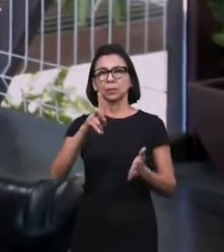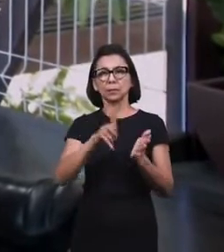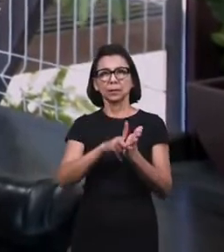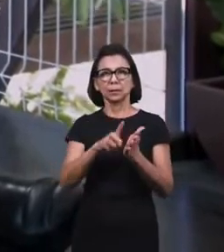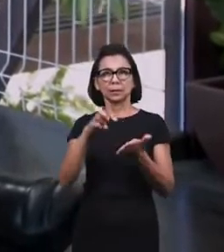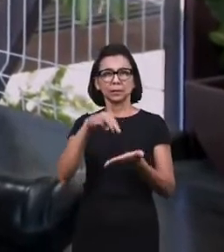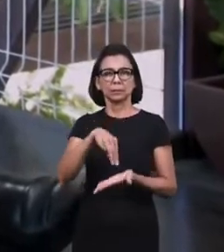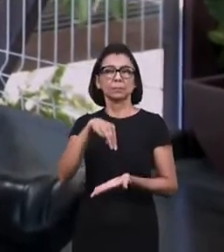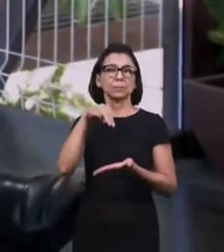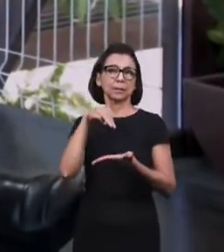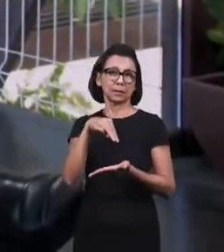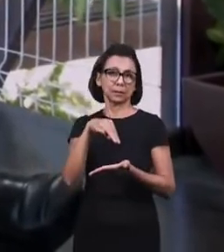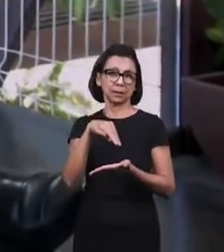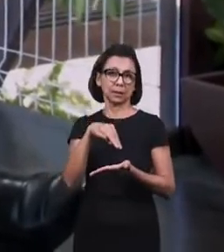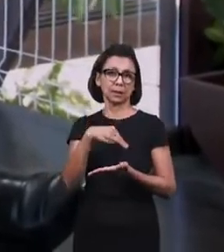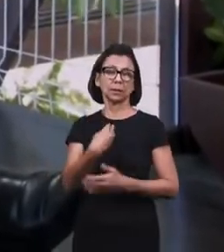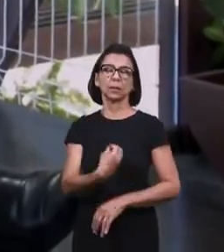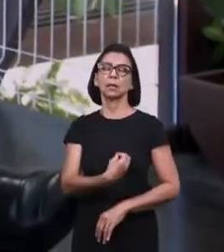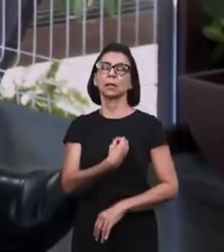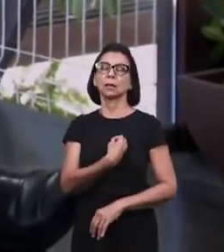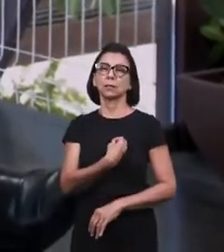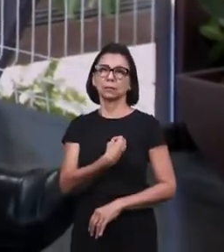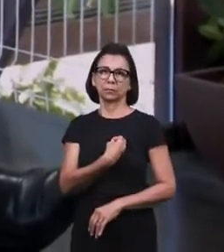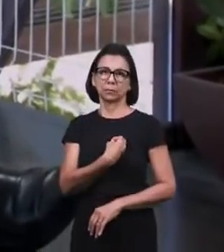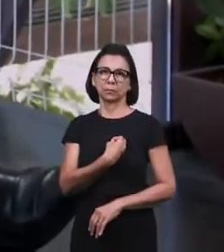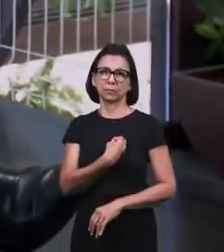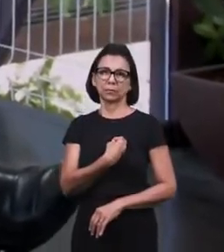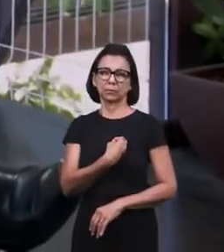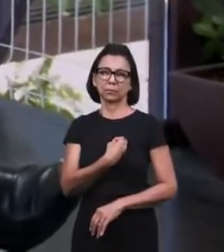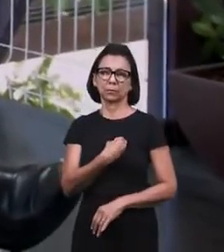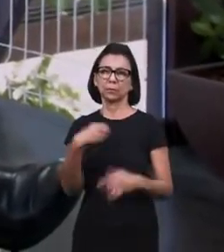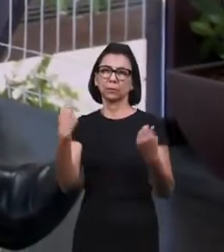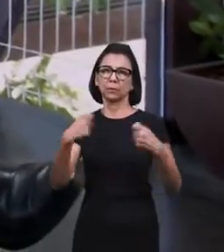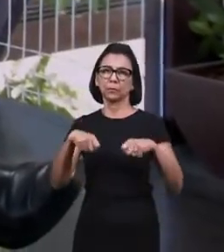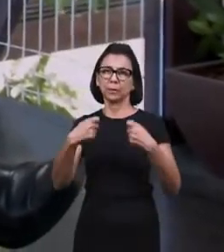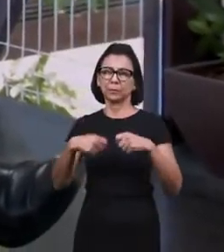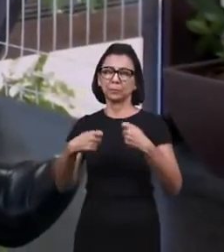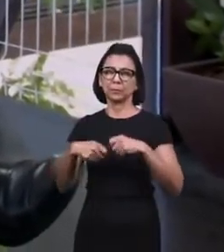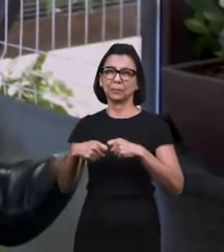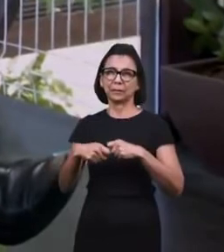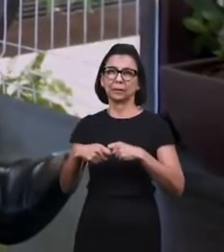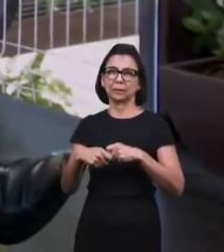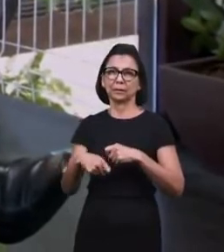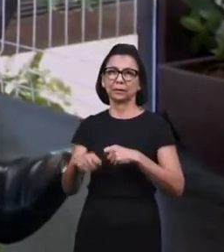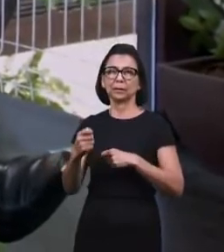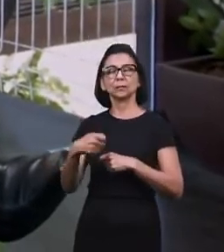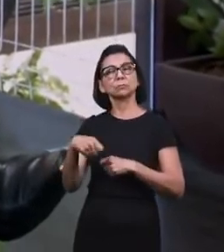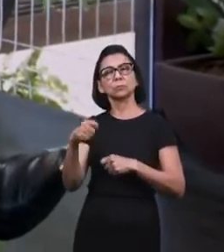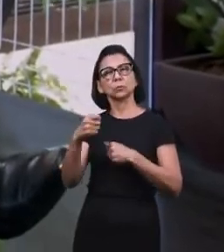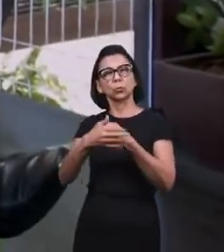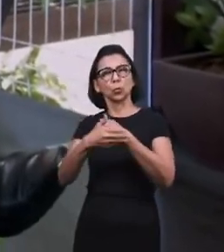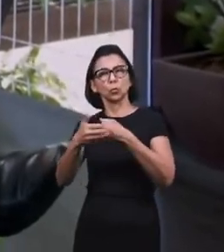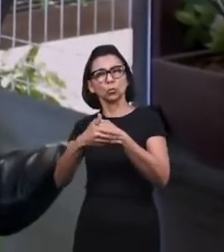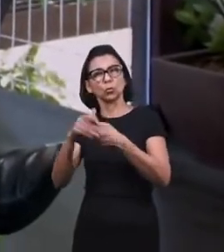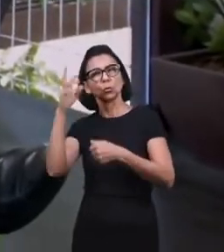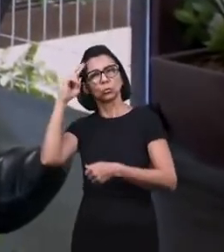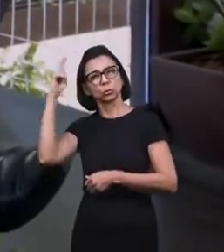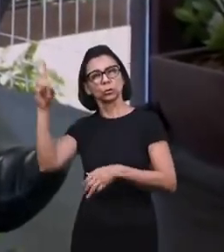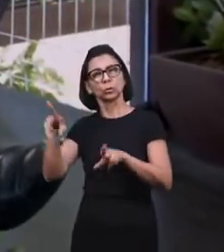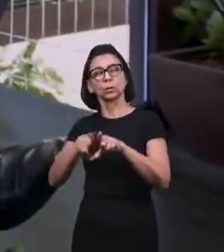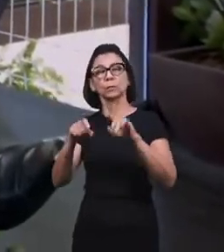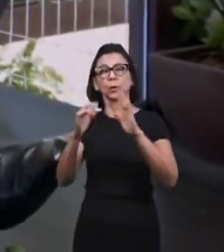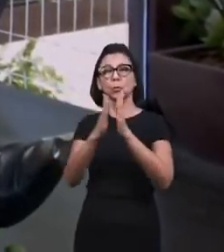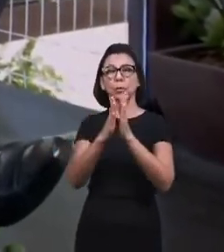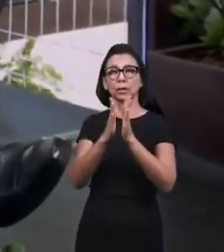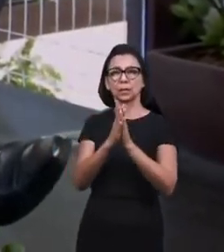church who need a word from the lord and even a prayer and you can also follow us on instagram and